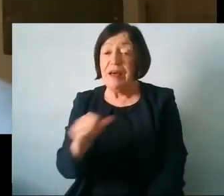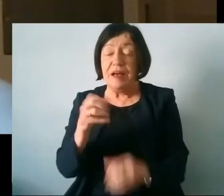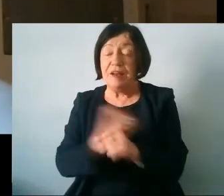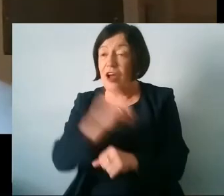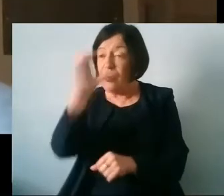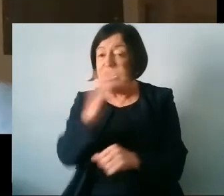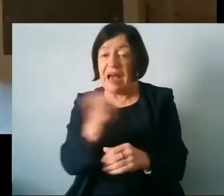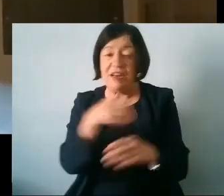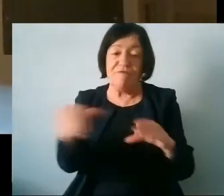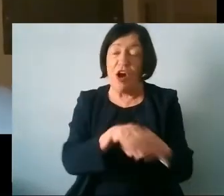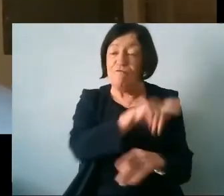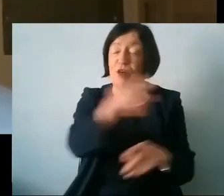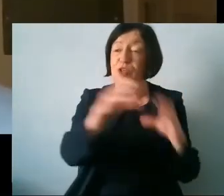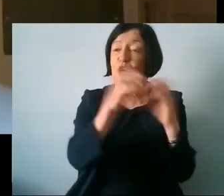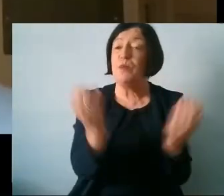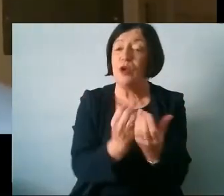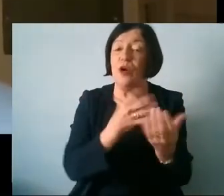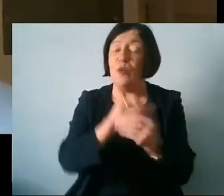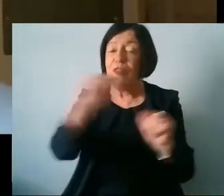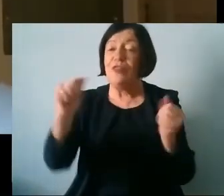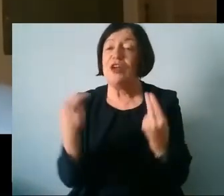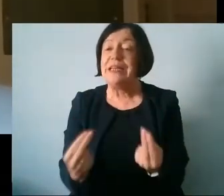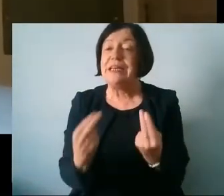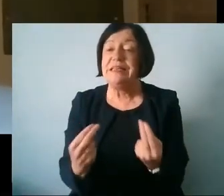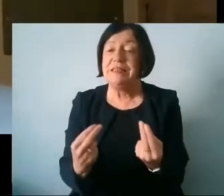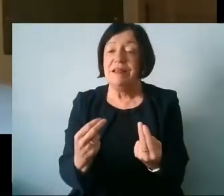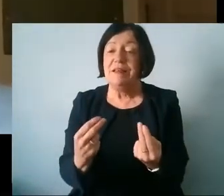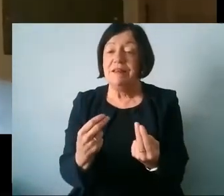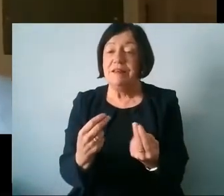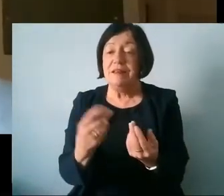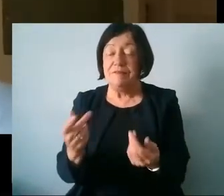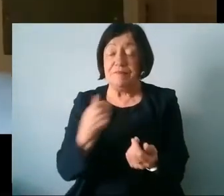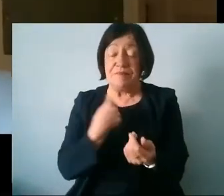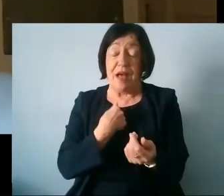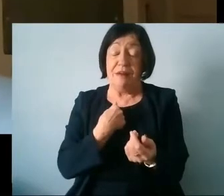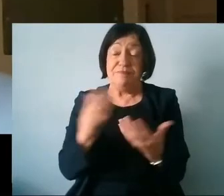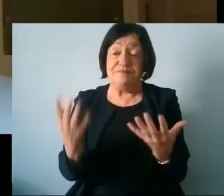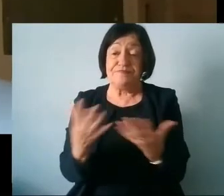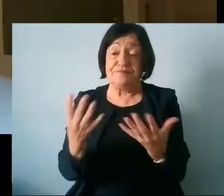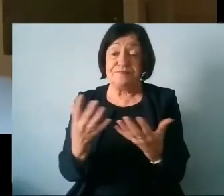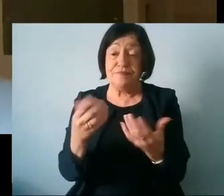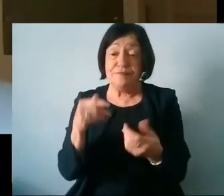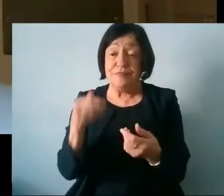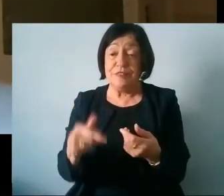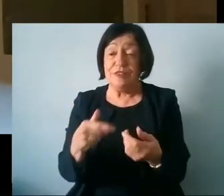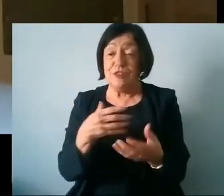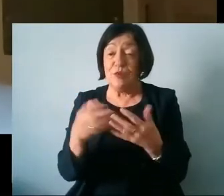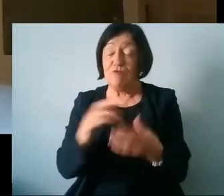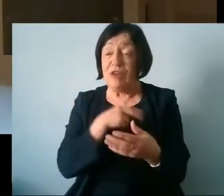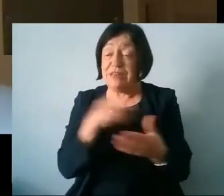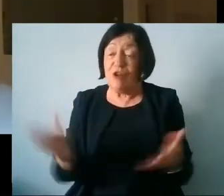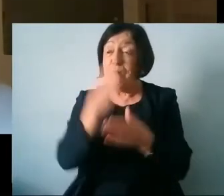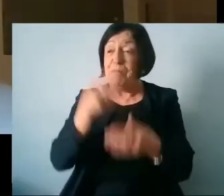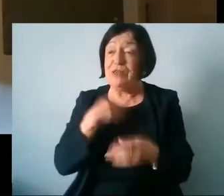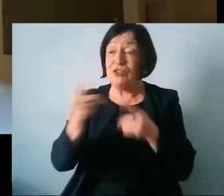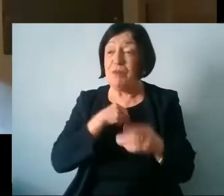input from the community on what their actual needs are because quite often and I this is what it spurred me on to do my undergraduate